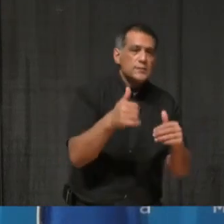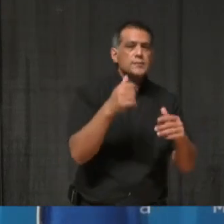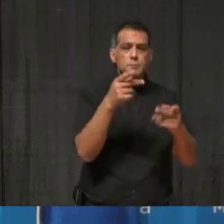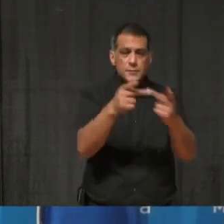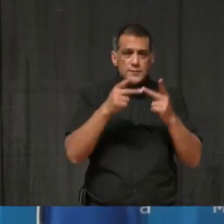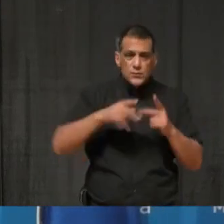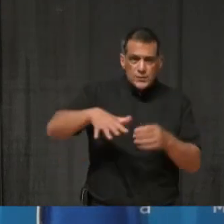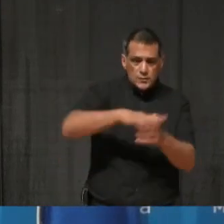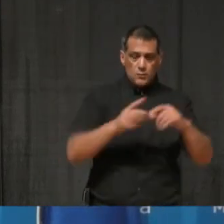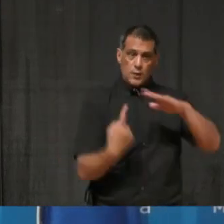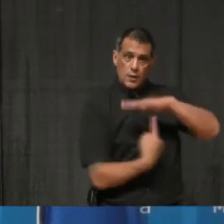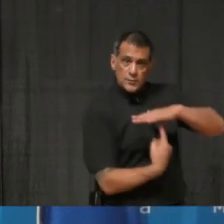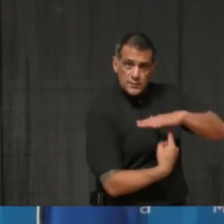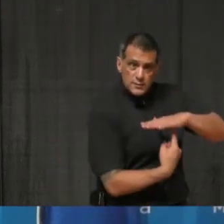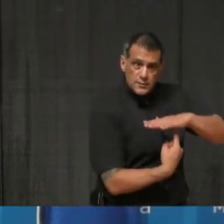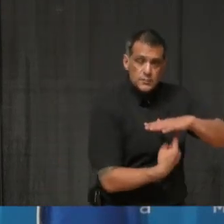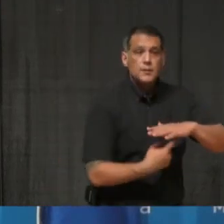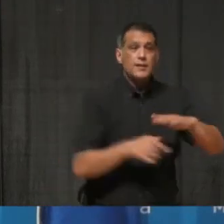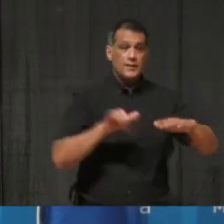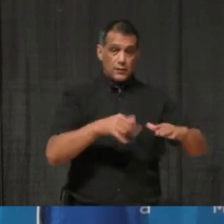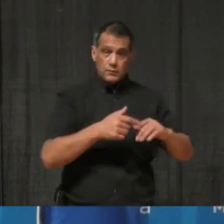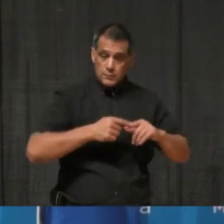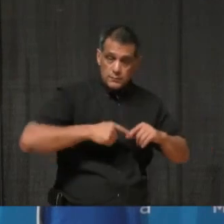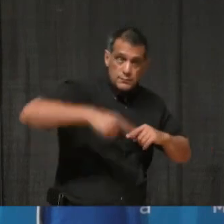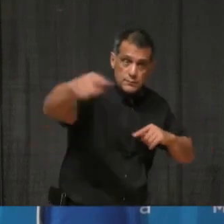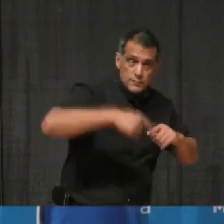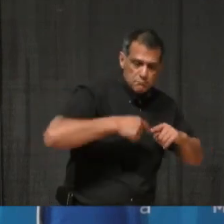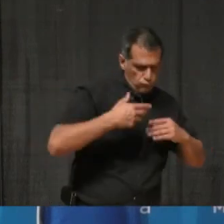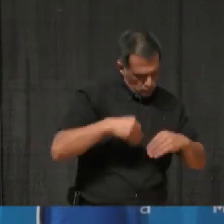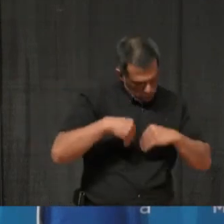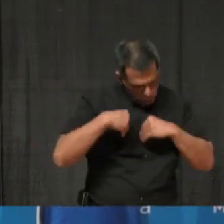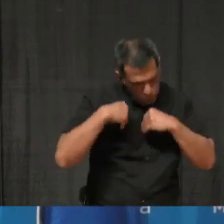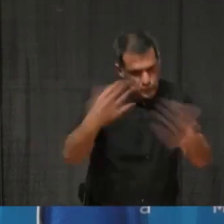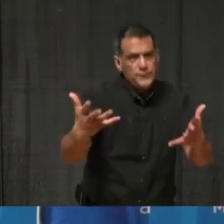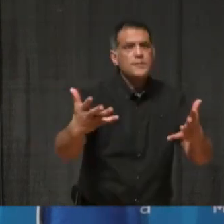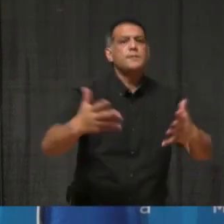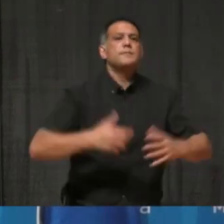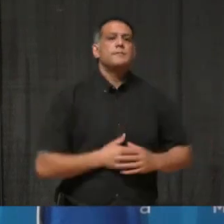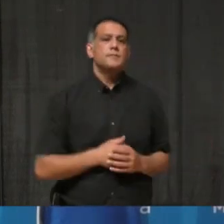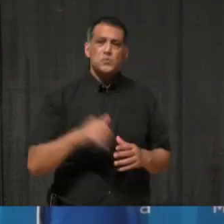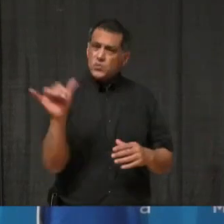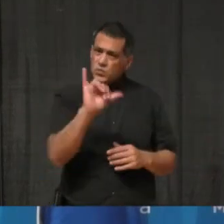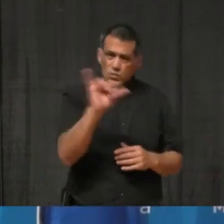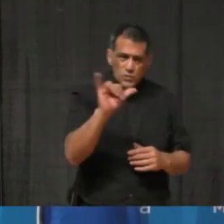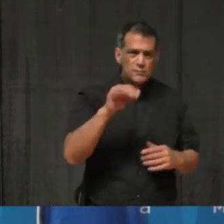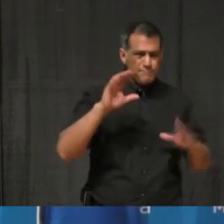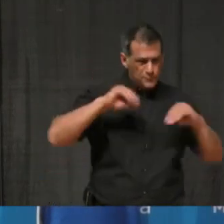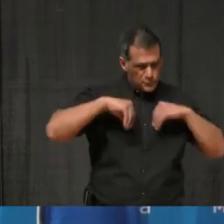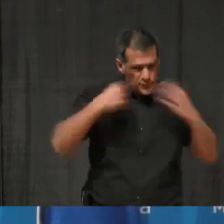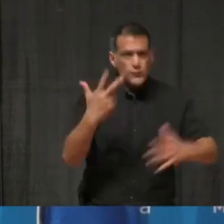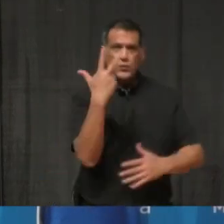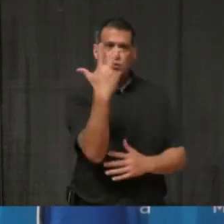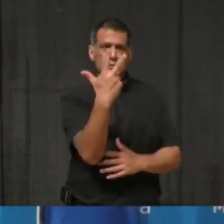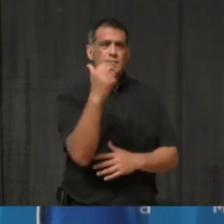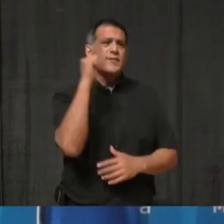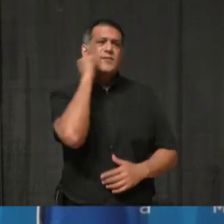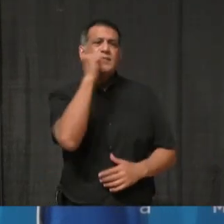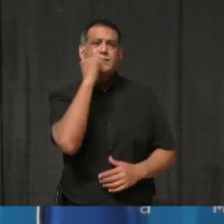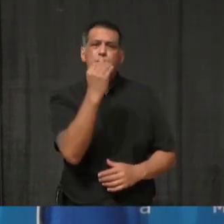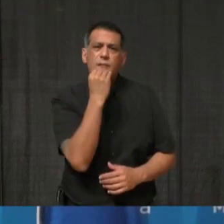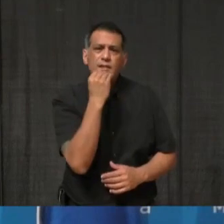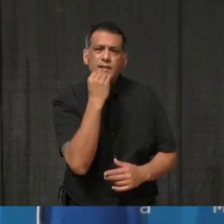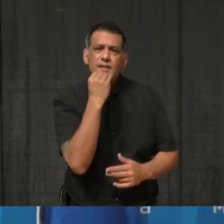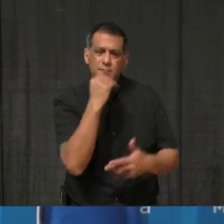Transportation to and from the centre is provided, along with three daily meals and free Wi-Fi.